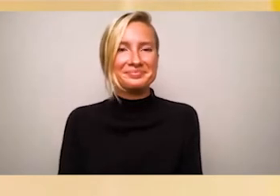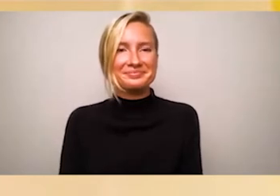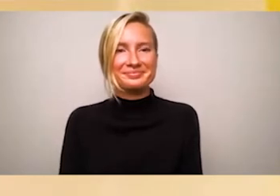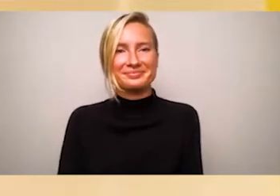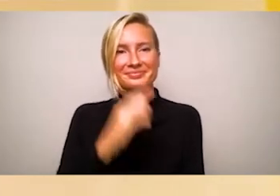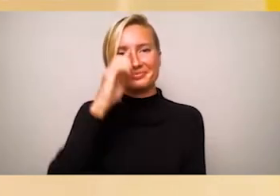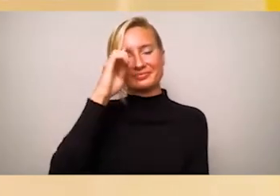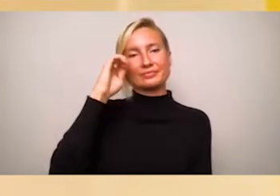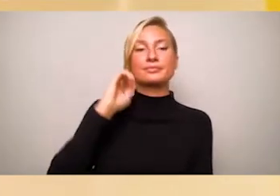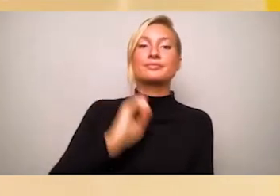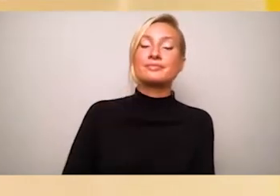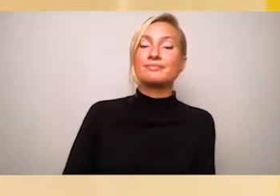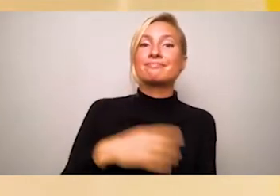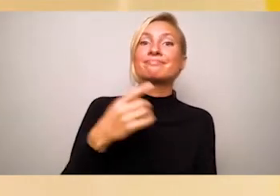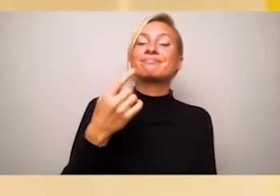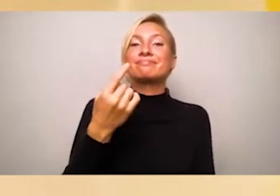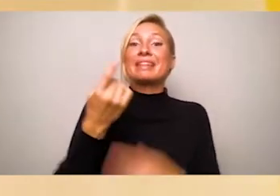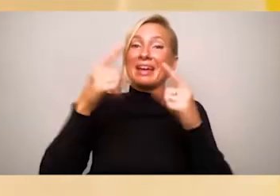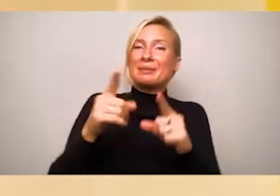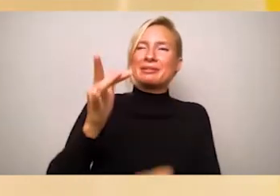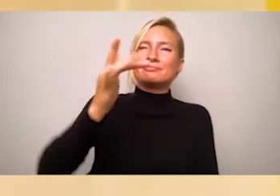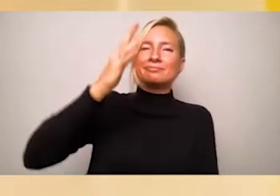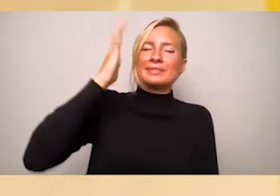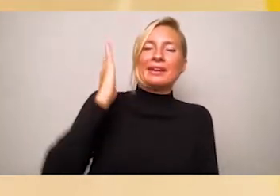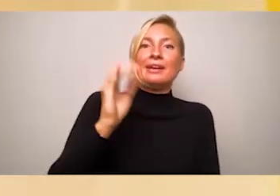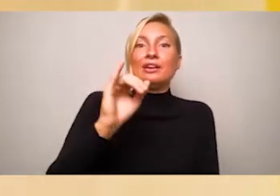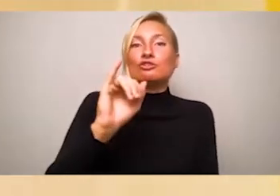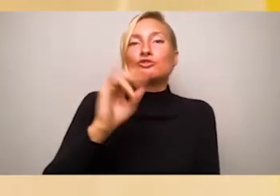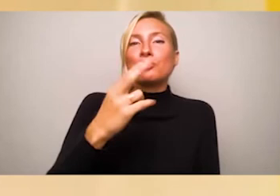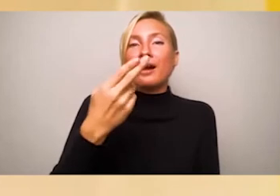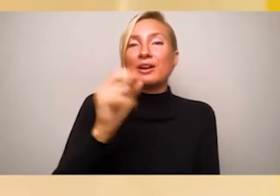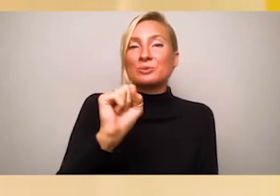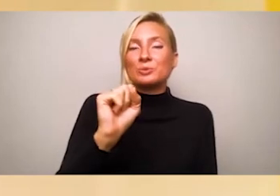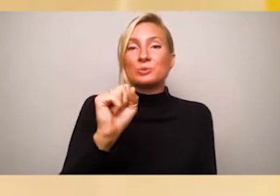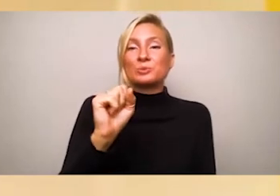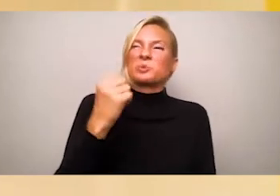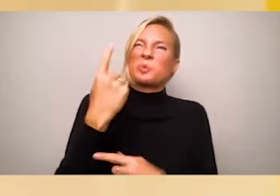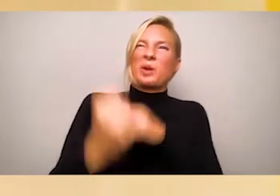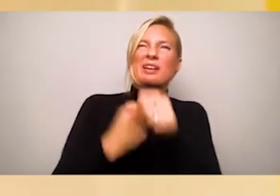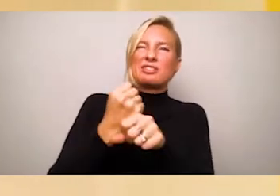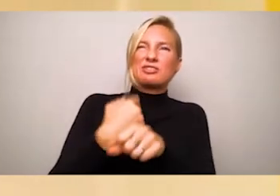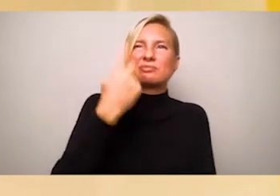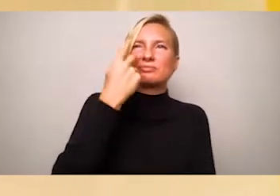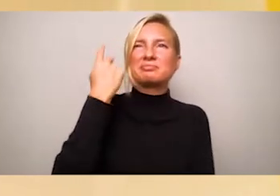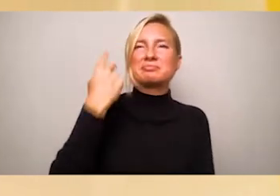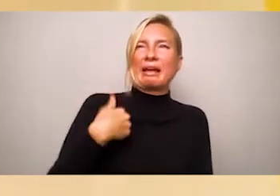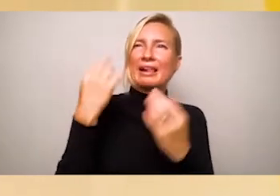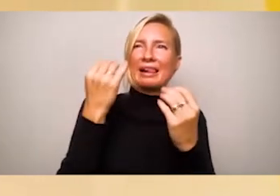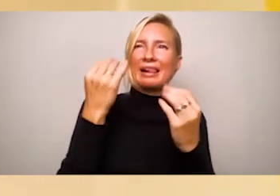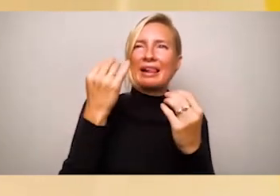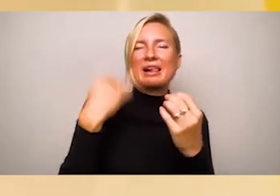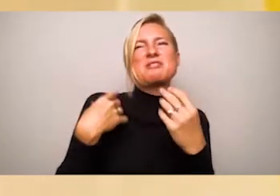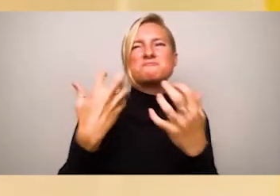One year in junior high, I decided I was going to be cool. I know, typical.